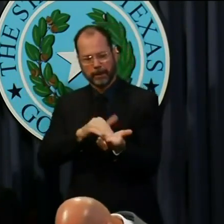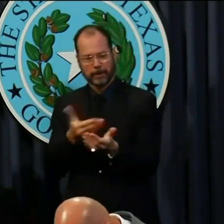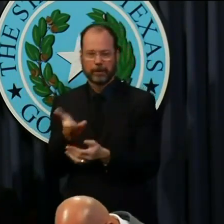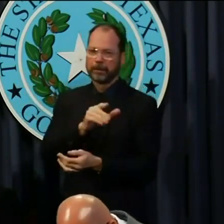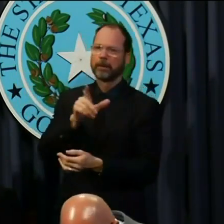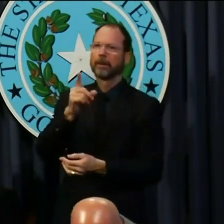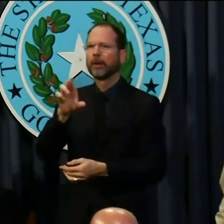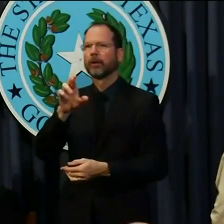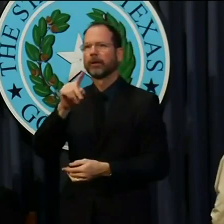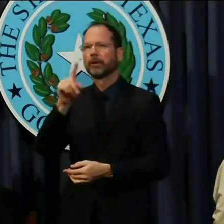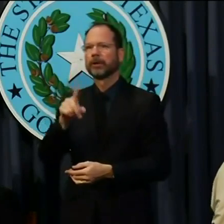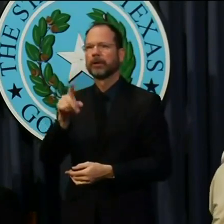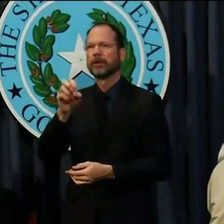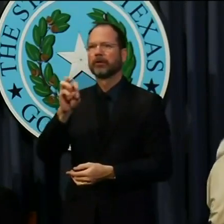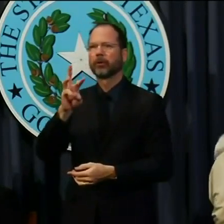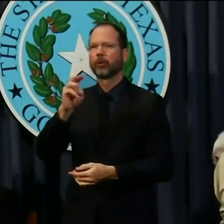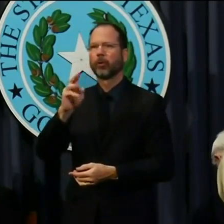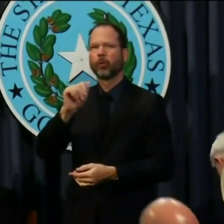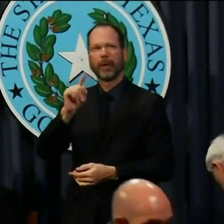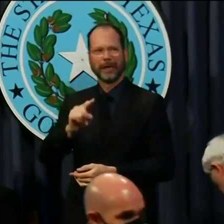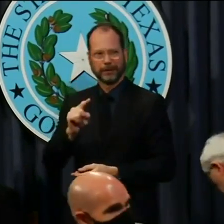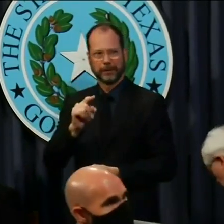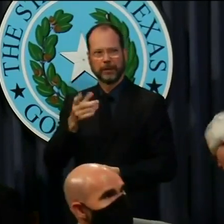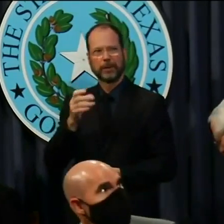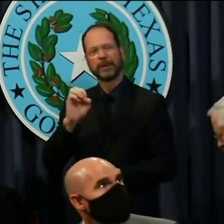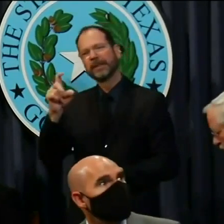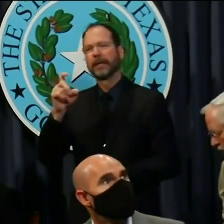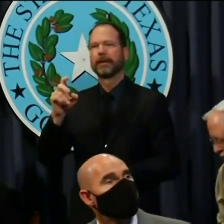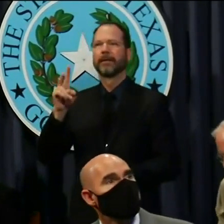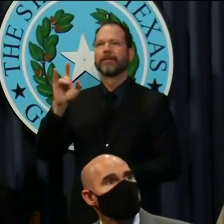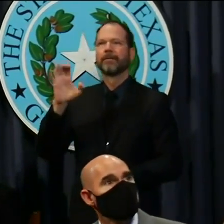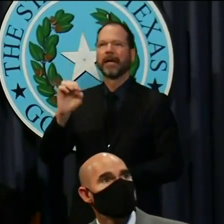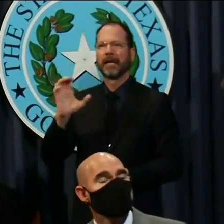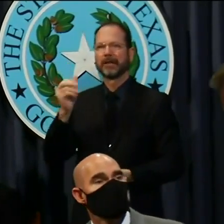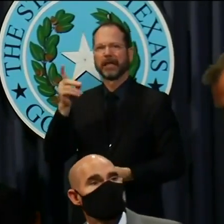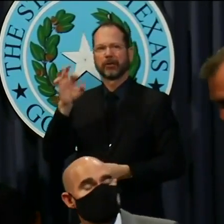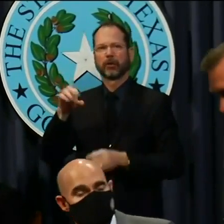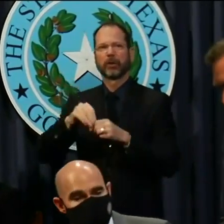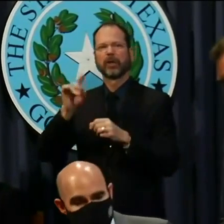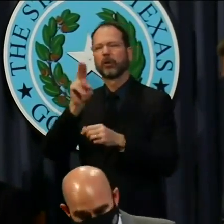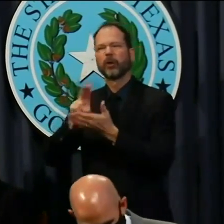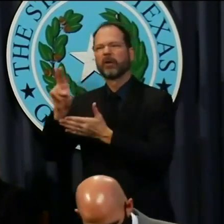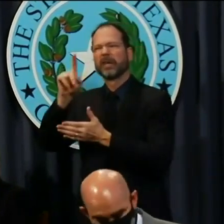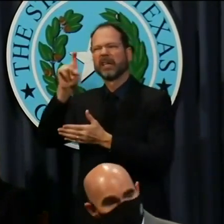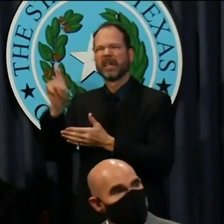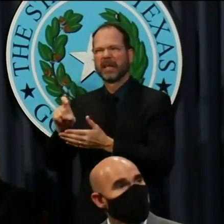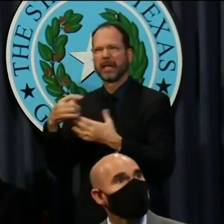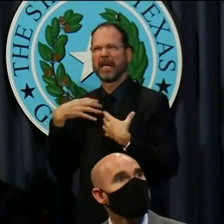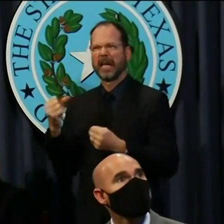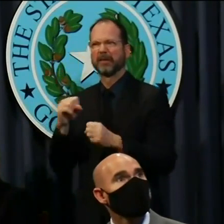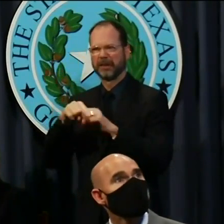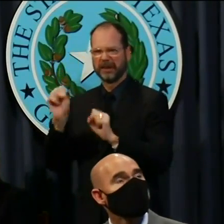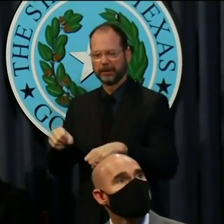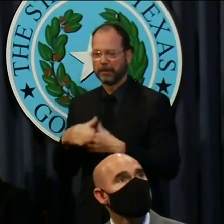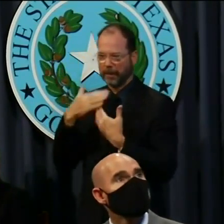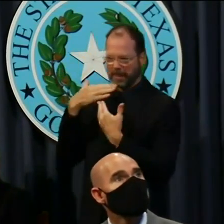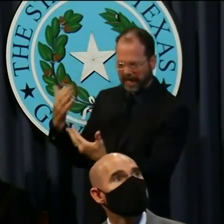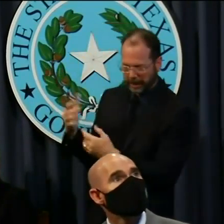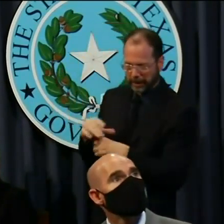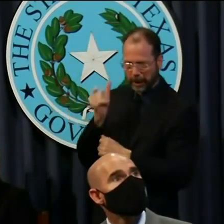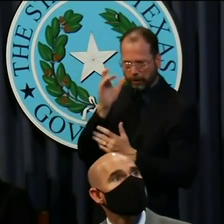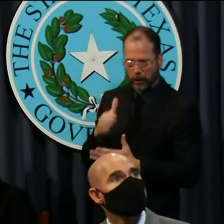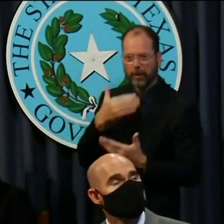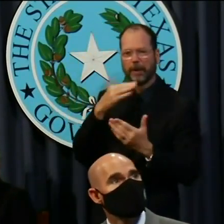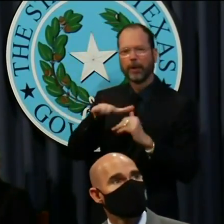Zerwas, the Executive Vice Chancellor for Public Health at the University of Texas System. Thank you. Thank you, Governor. And I want to thank